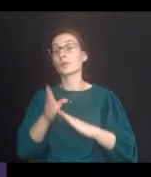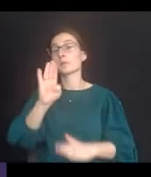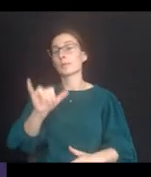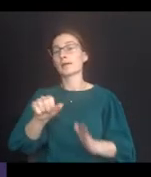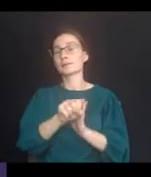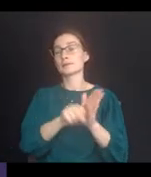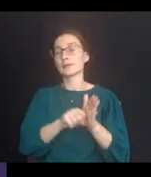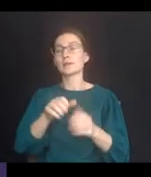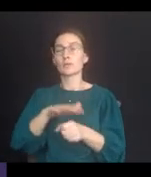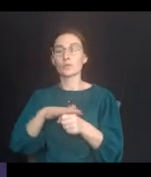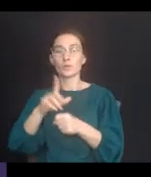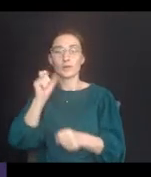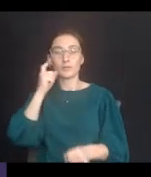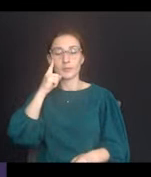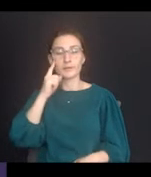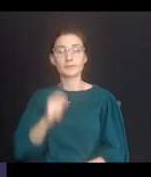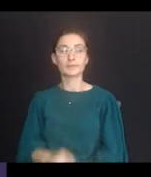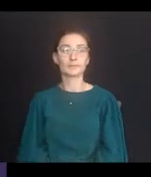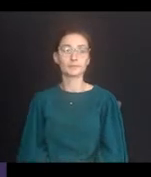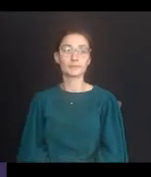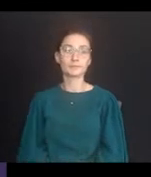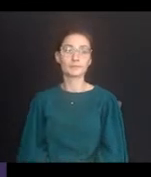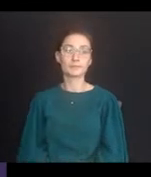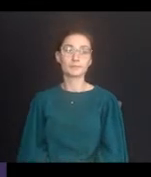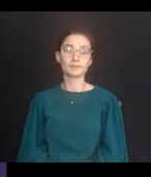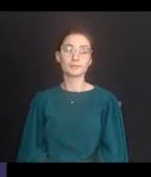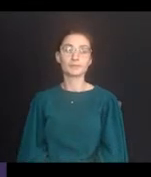or operated by state and local governments.